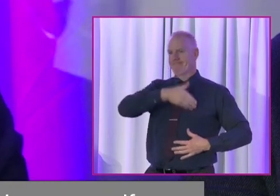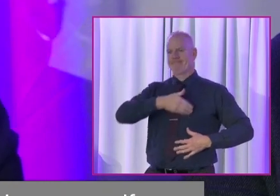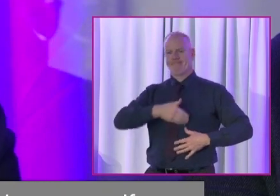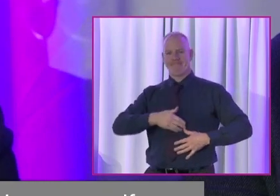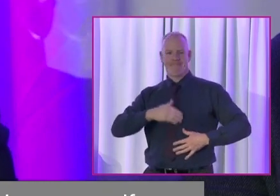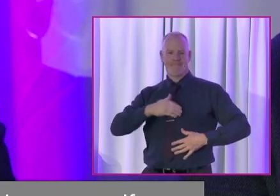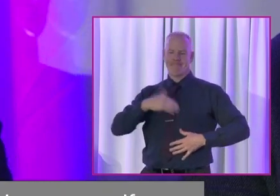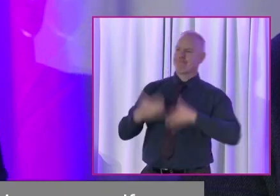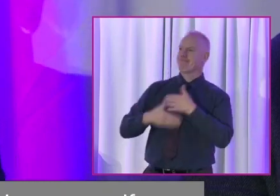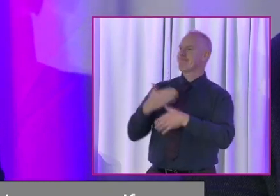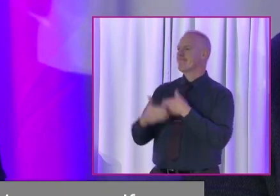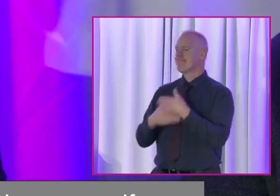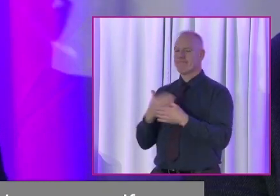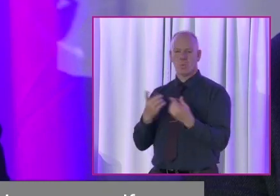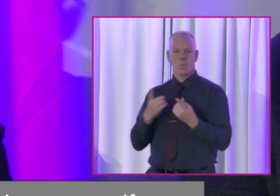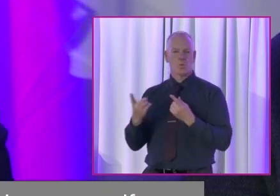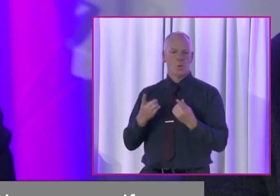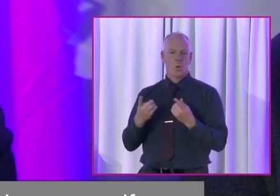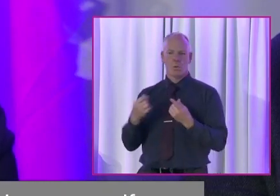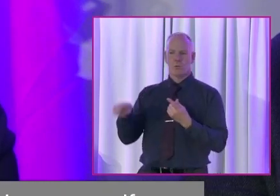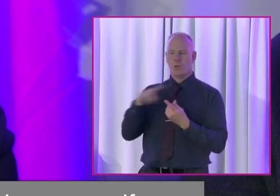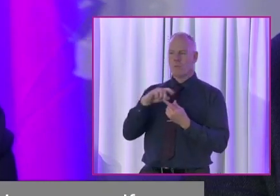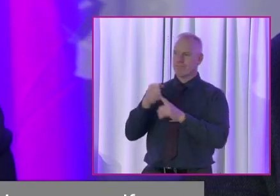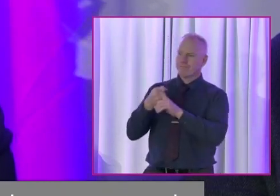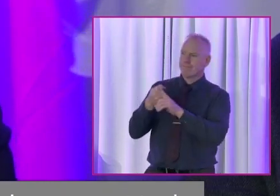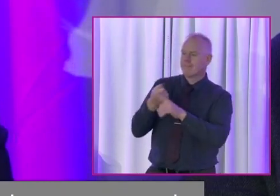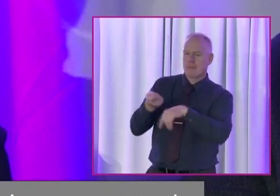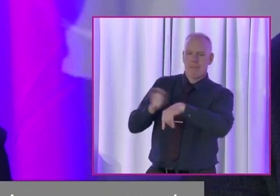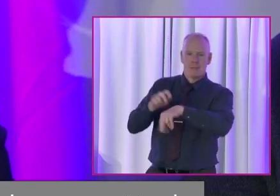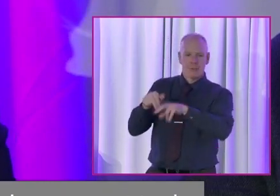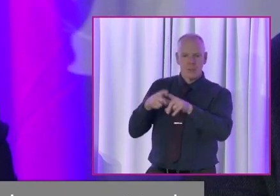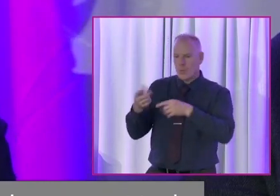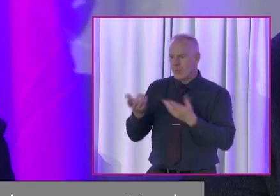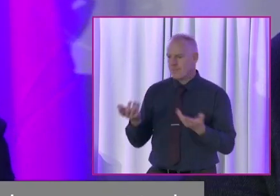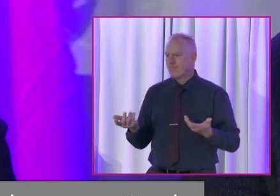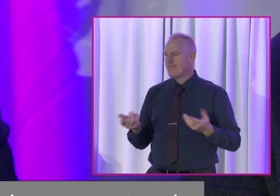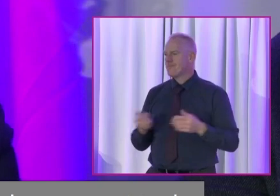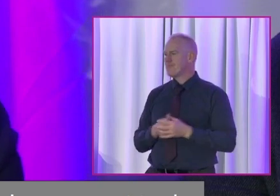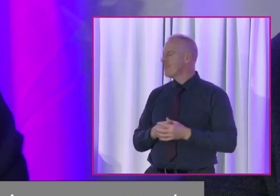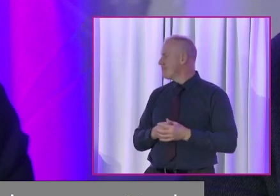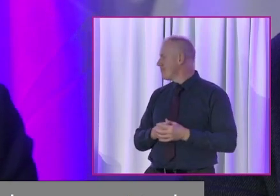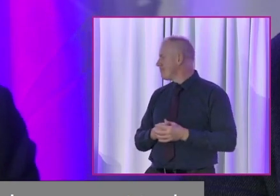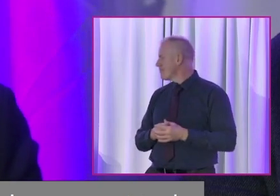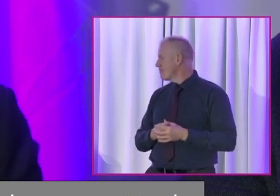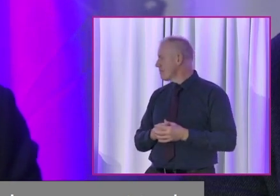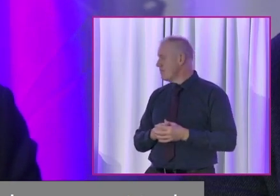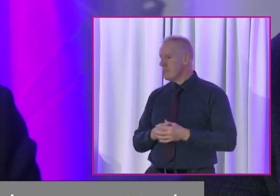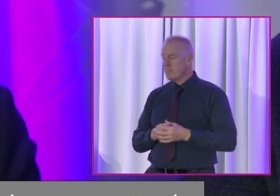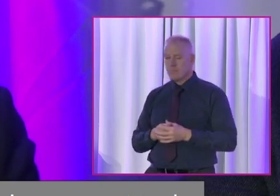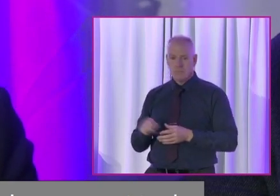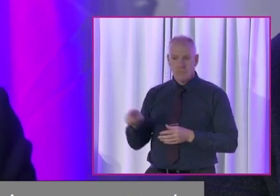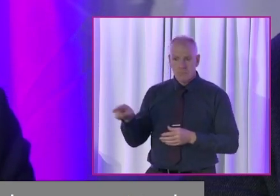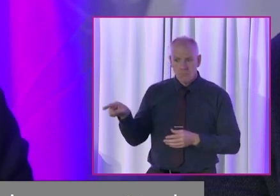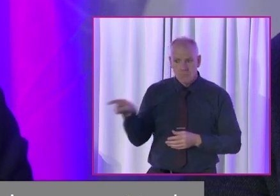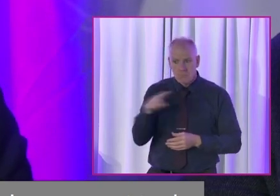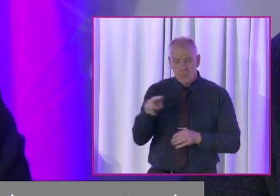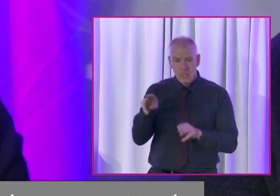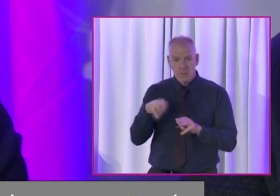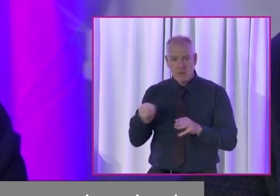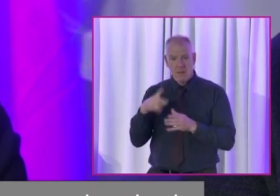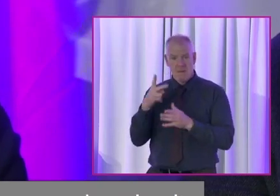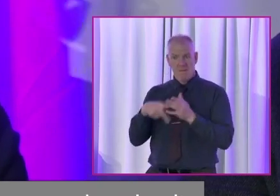and you go out to do what you think as best you can. And whether people value it or not,